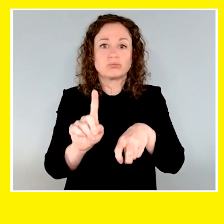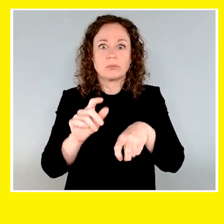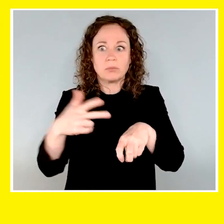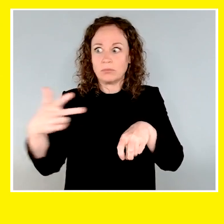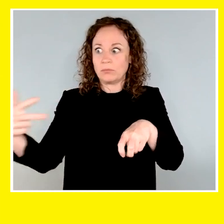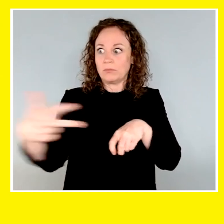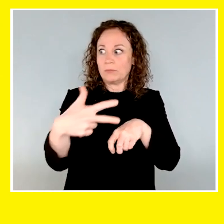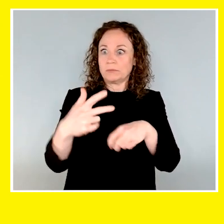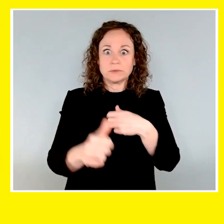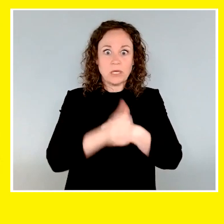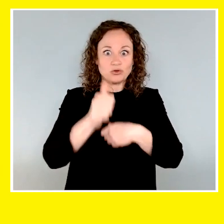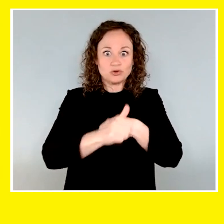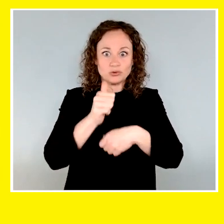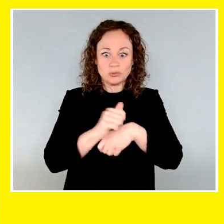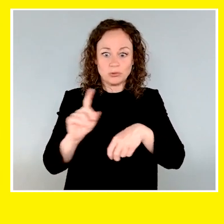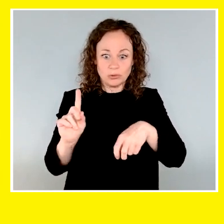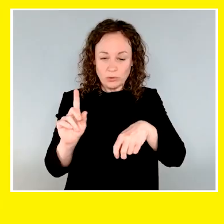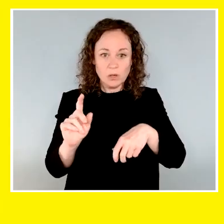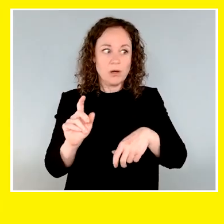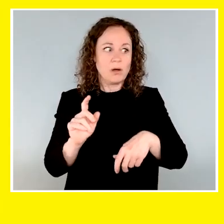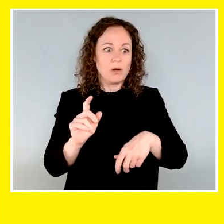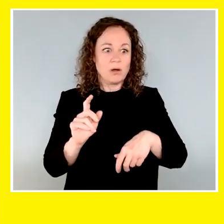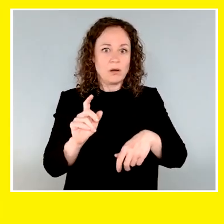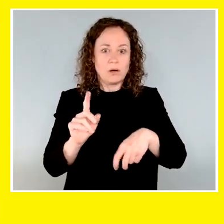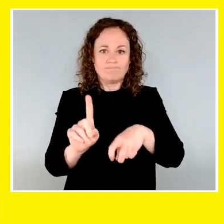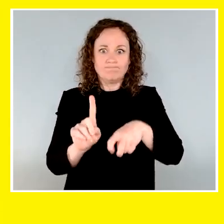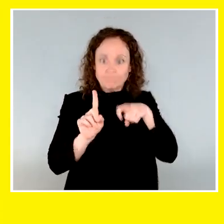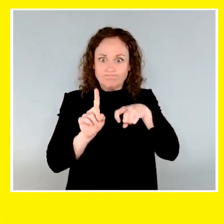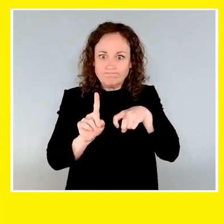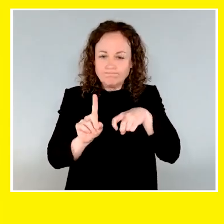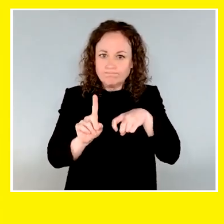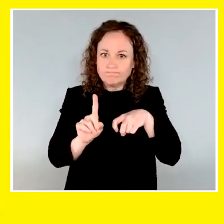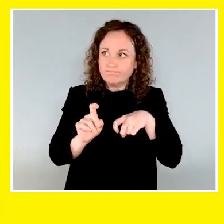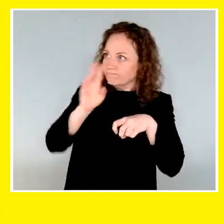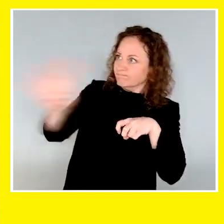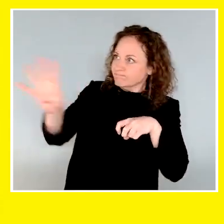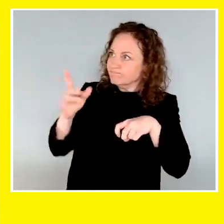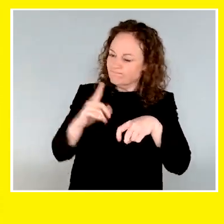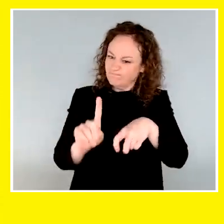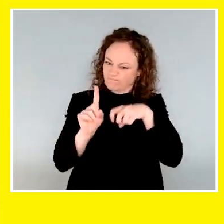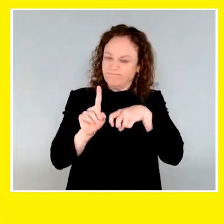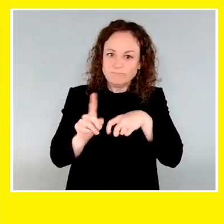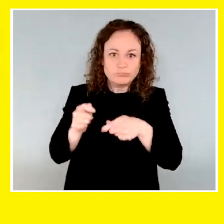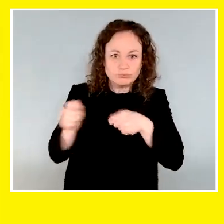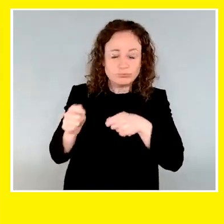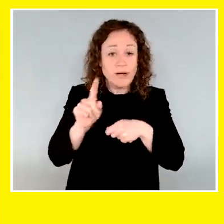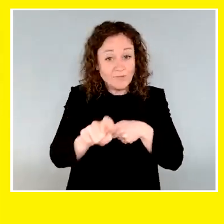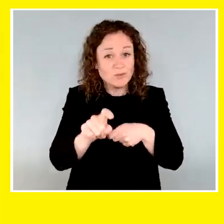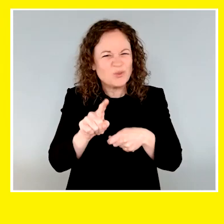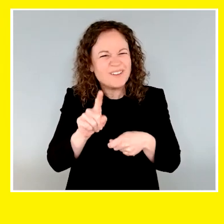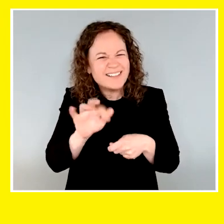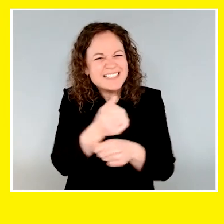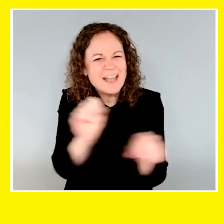to cross the road when a vehicle approaches. Once complete, this indoor city will be a game changer when it comes to preparing